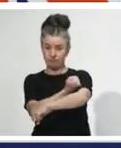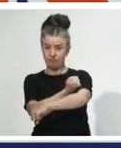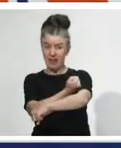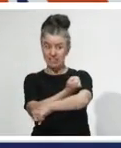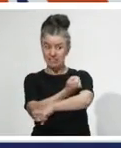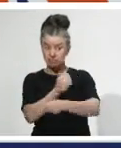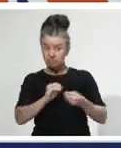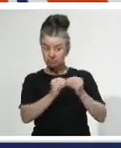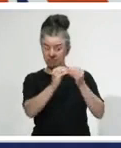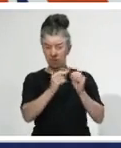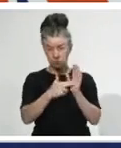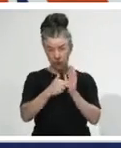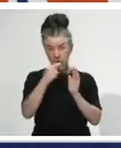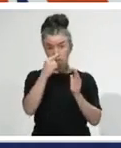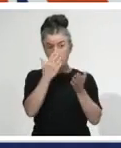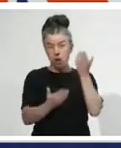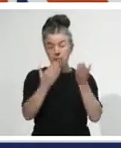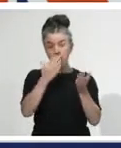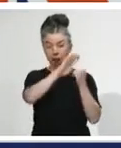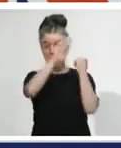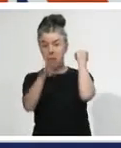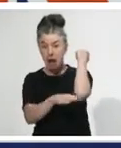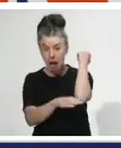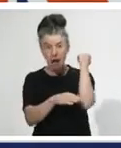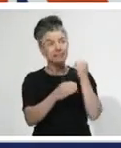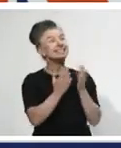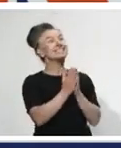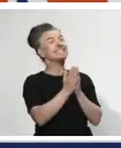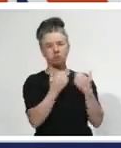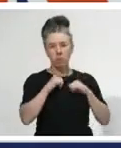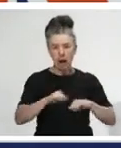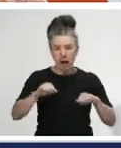we could be put at the back of the queue if there is a vaccine developed overseas?